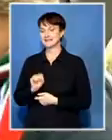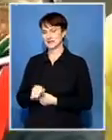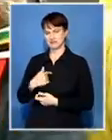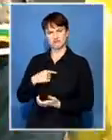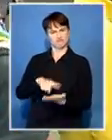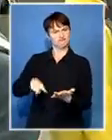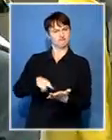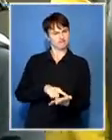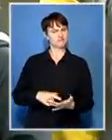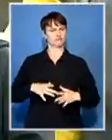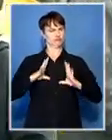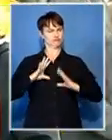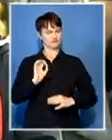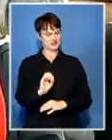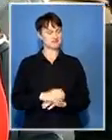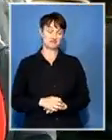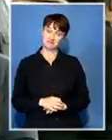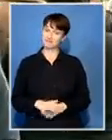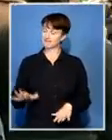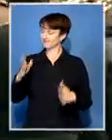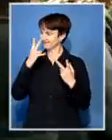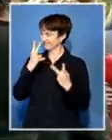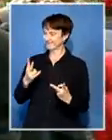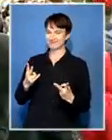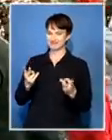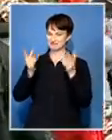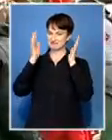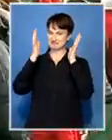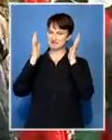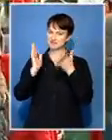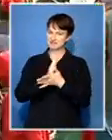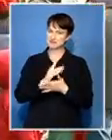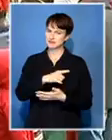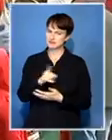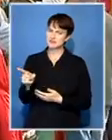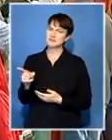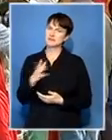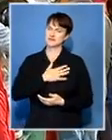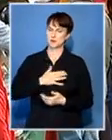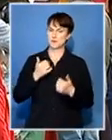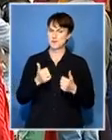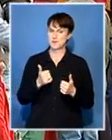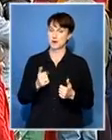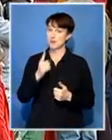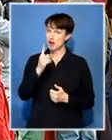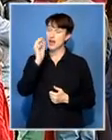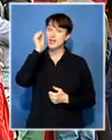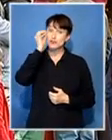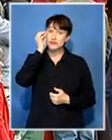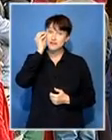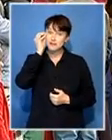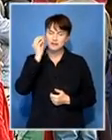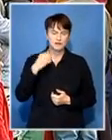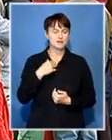my old neighbors here excellent there you see some thoughts of the people who have come up to make their mark today but Tommy interesting as I said